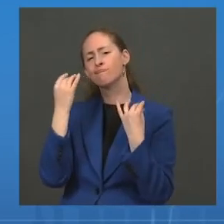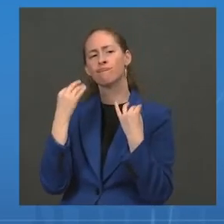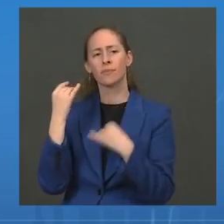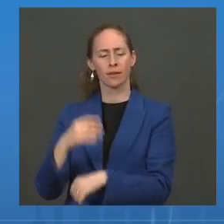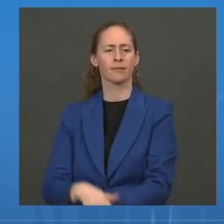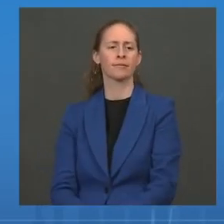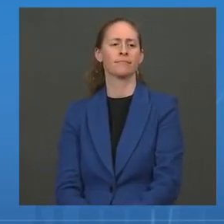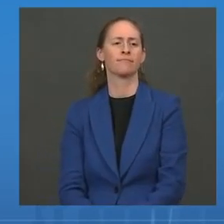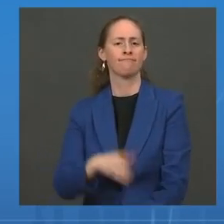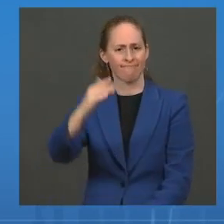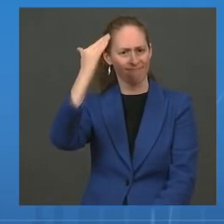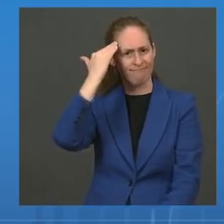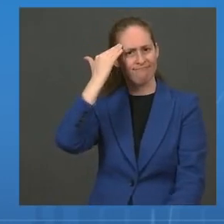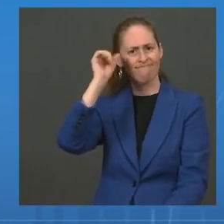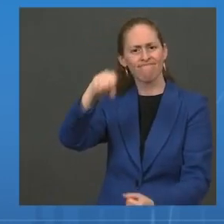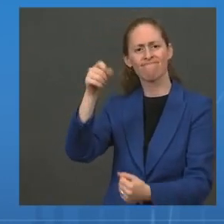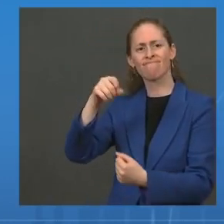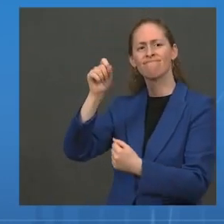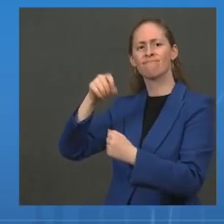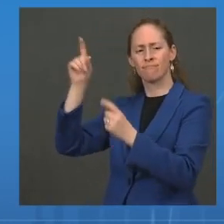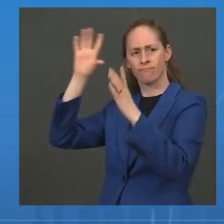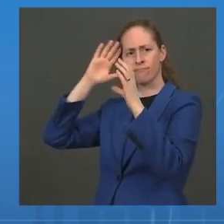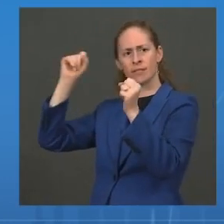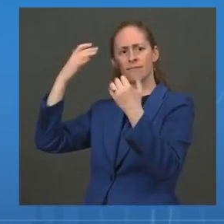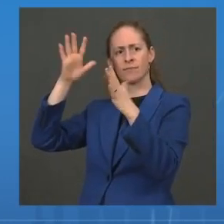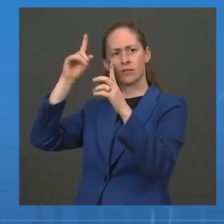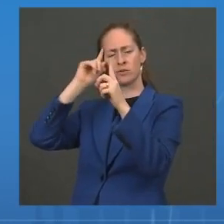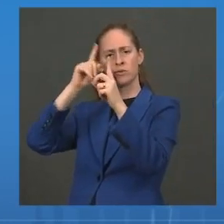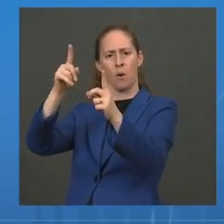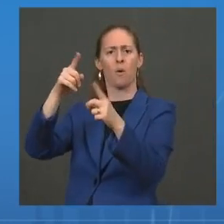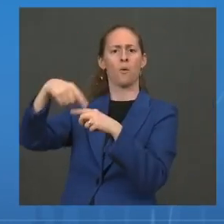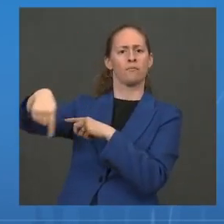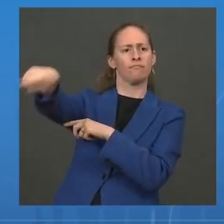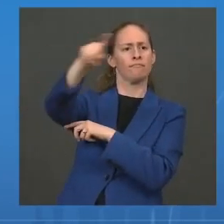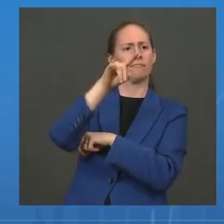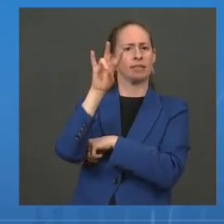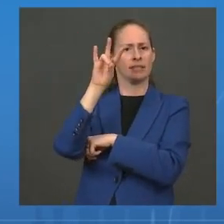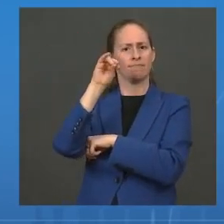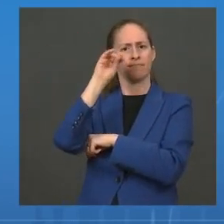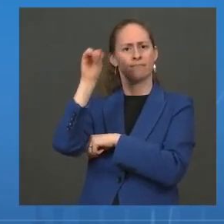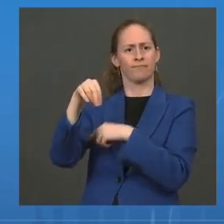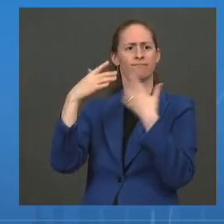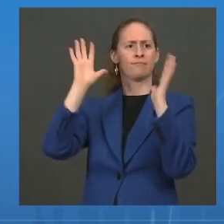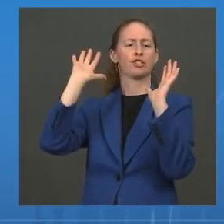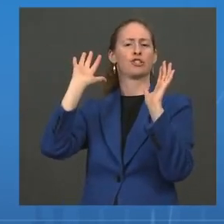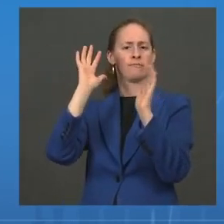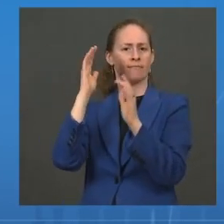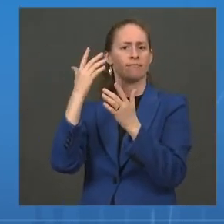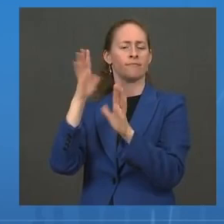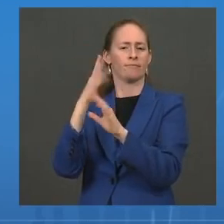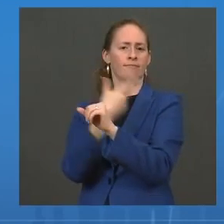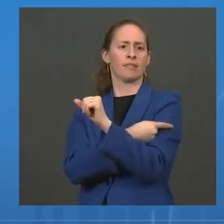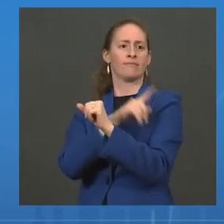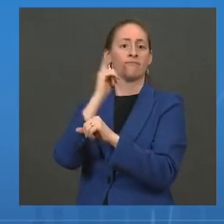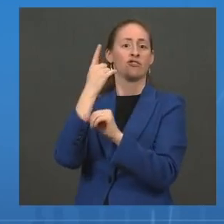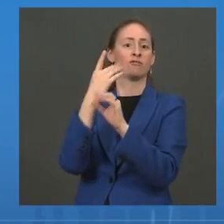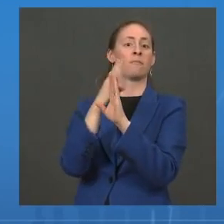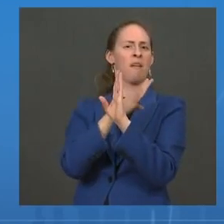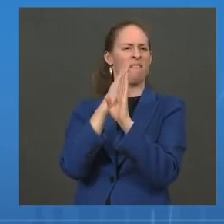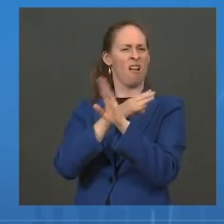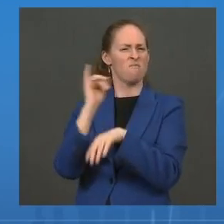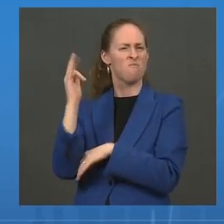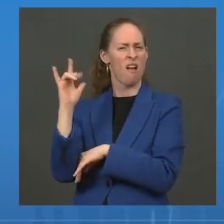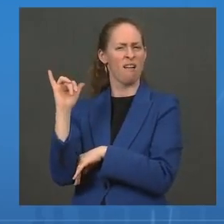of having 70 percent of adults get at least one shot before July 4th. So I'm wondering, do you have a specific